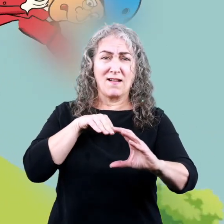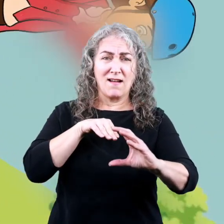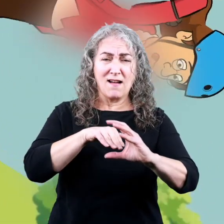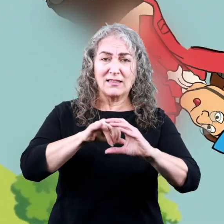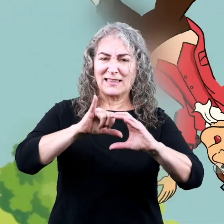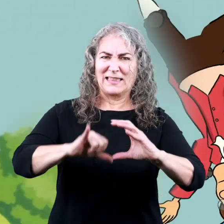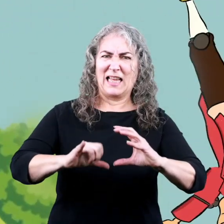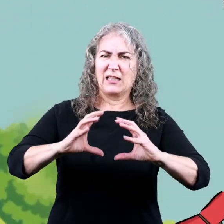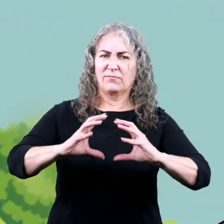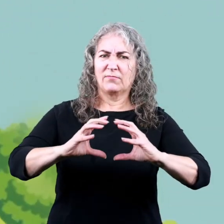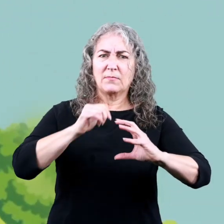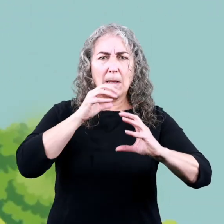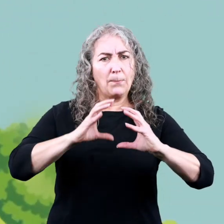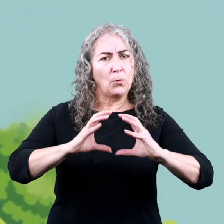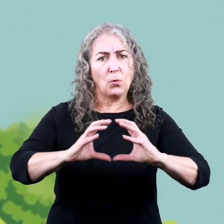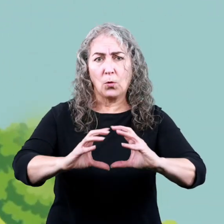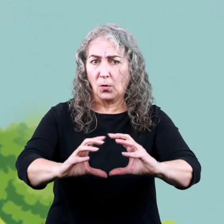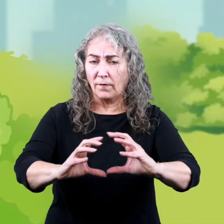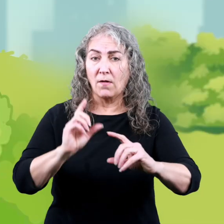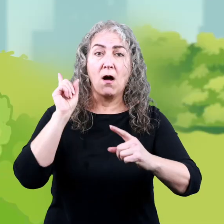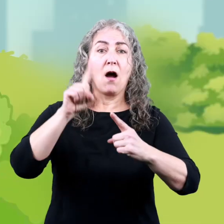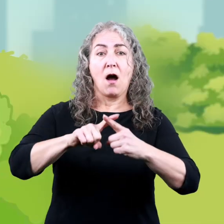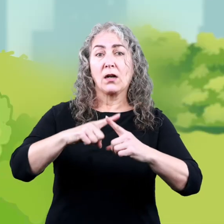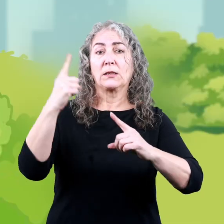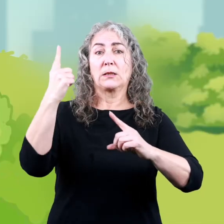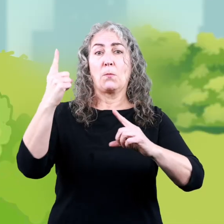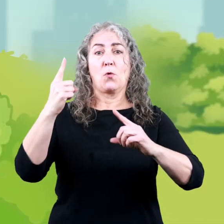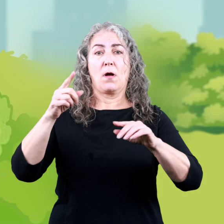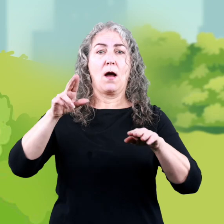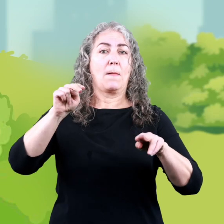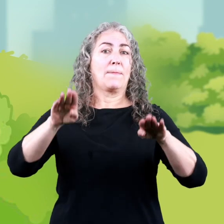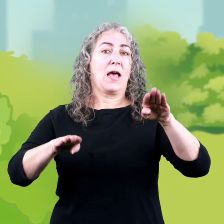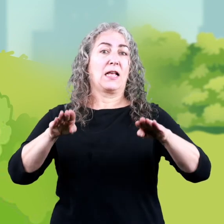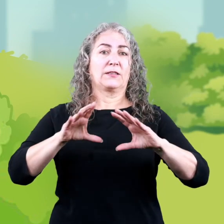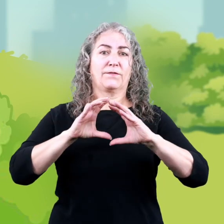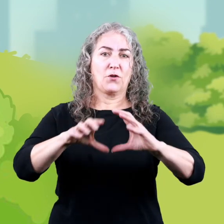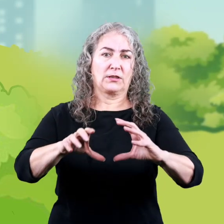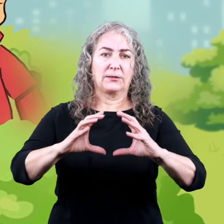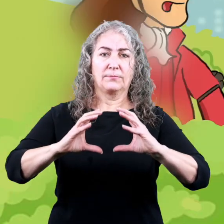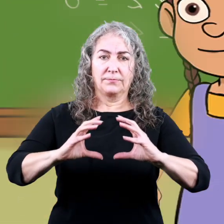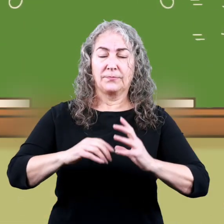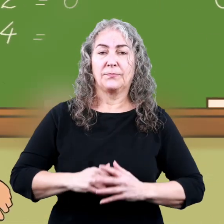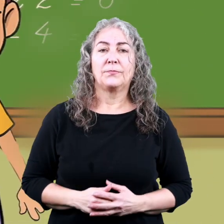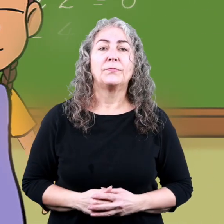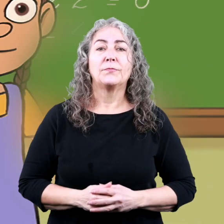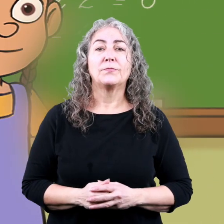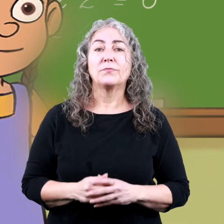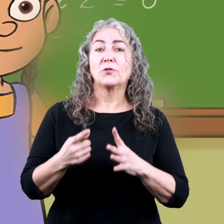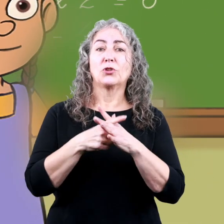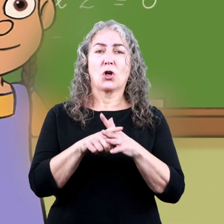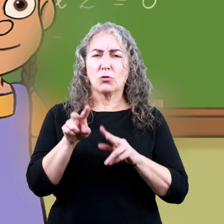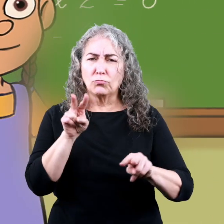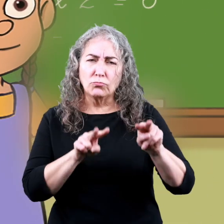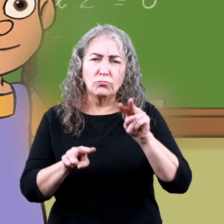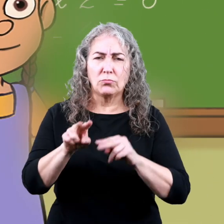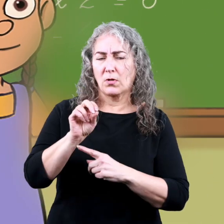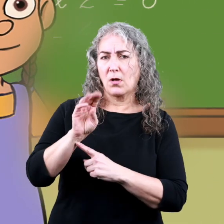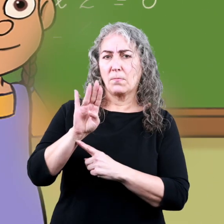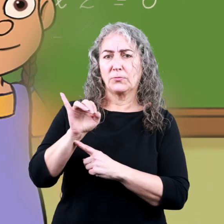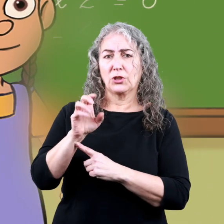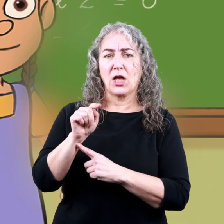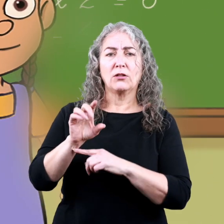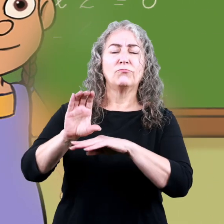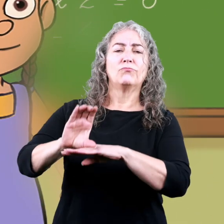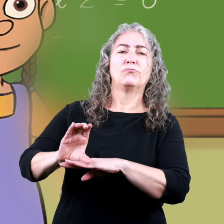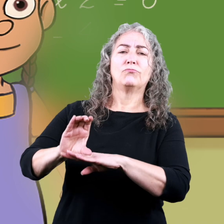will stay in motion unless acted upon by an unbalanced force. Let's start by looking at an